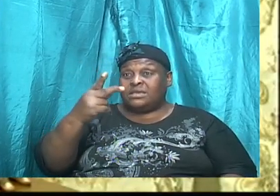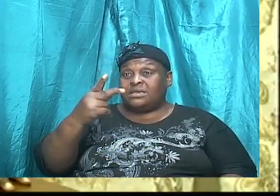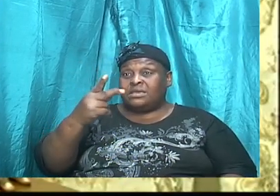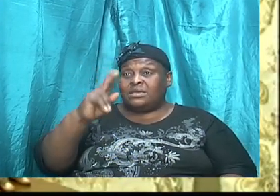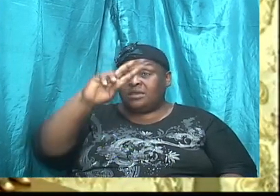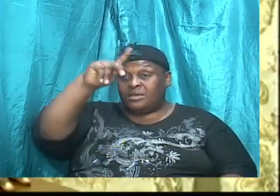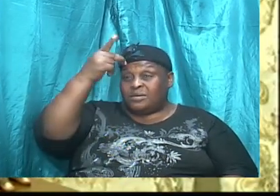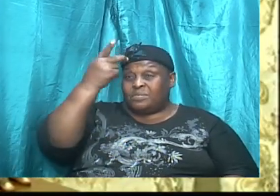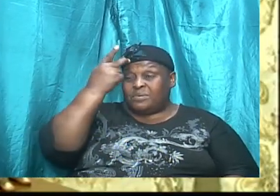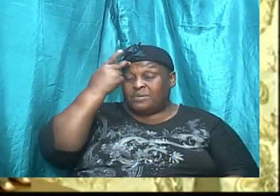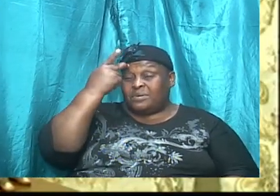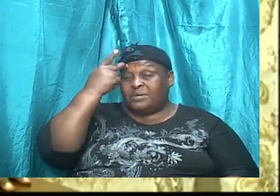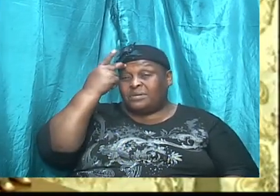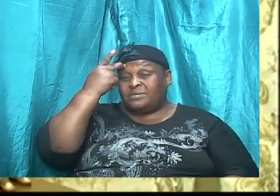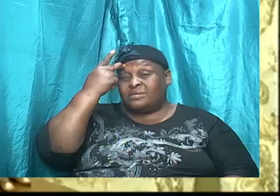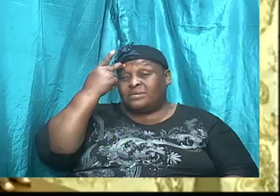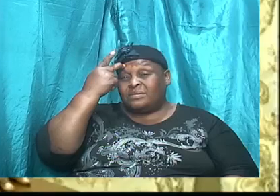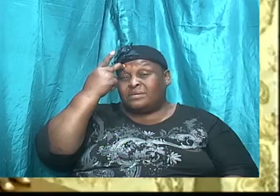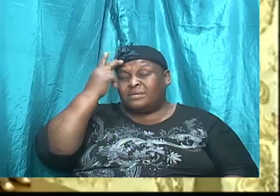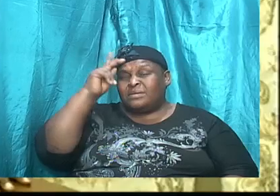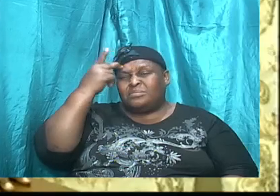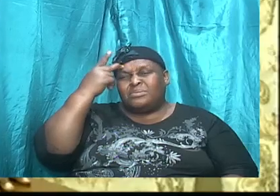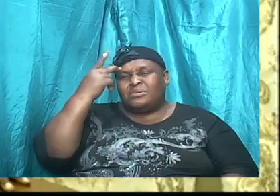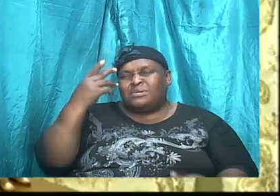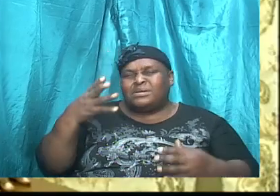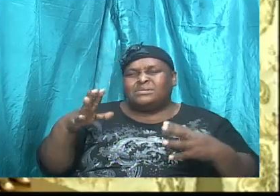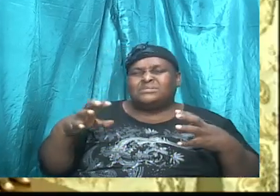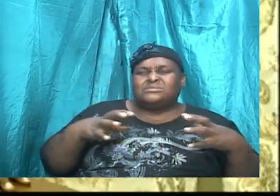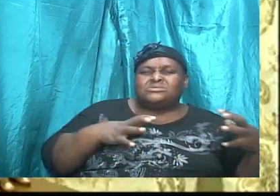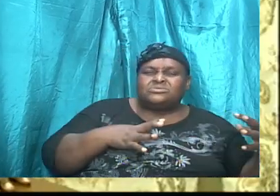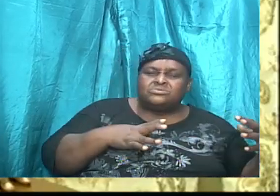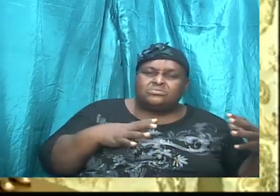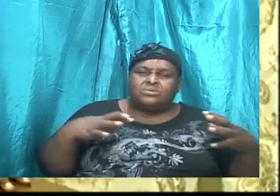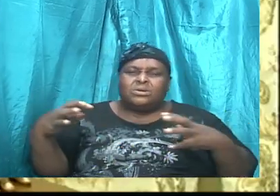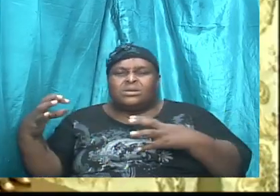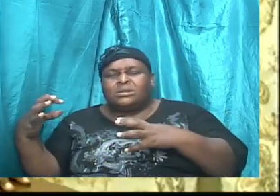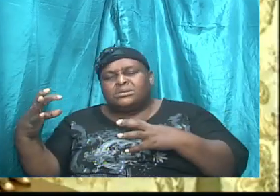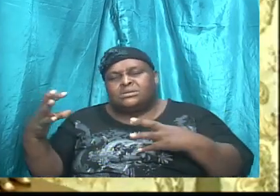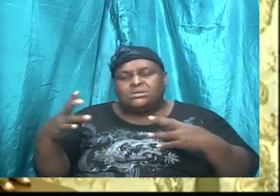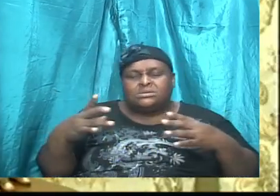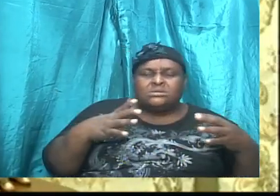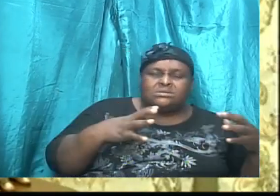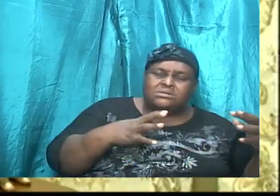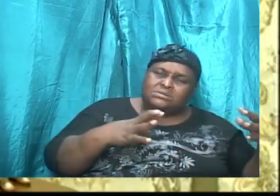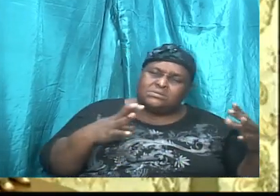Paul is struggling, as it were.